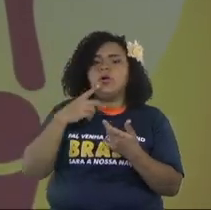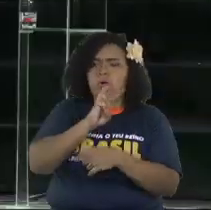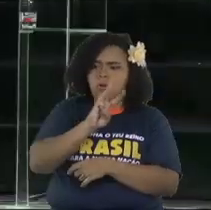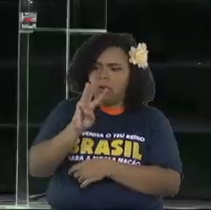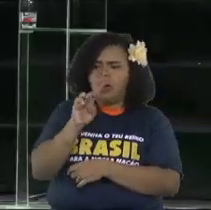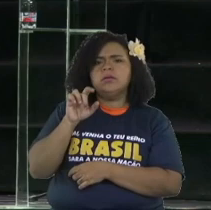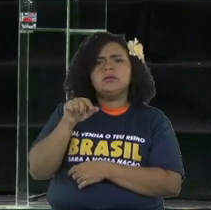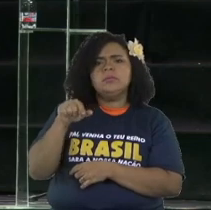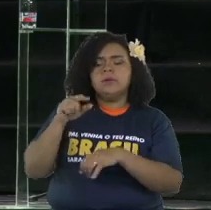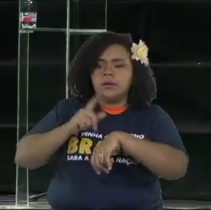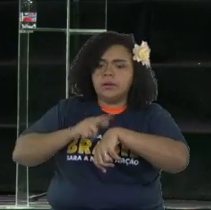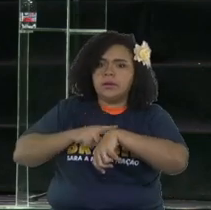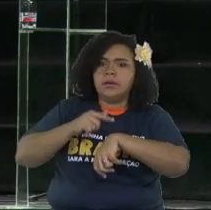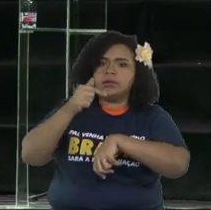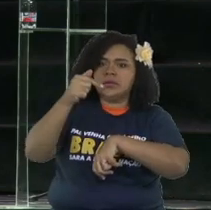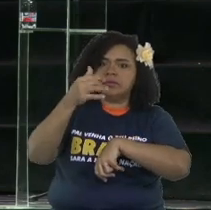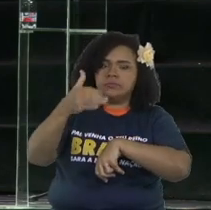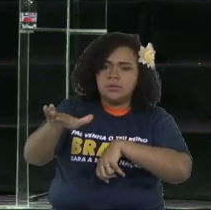place for you